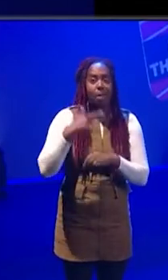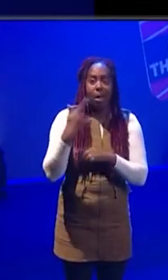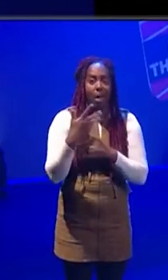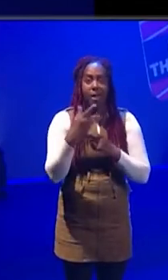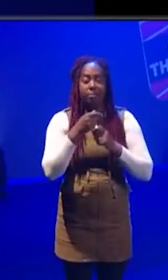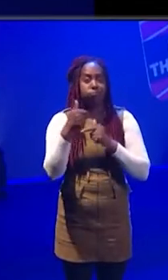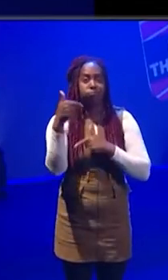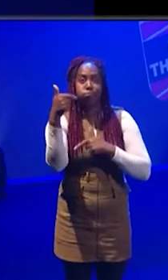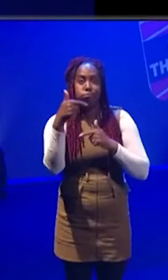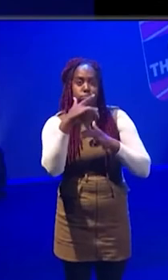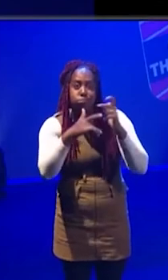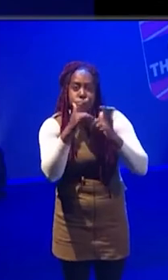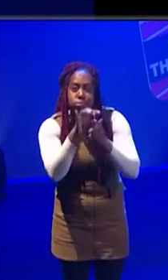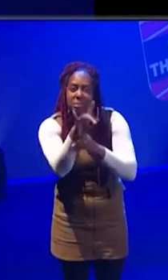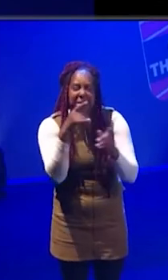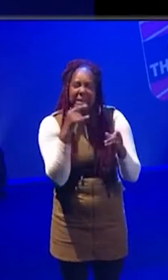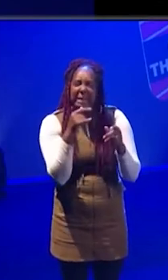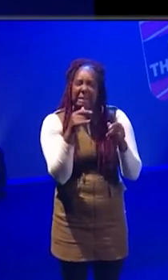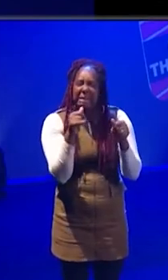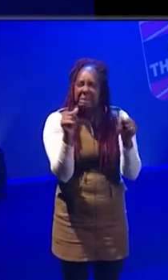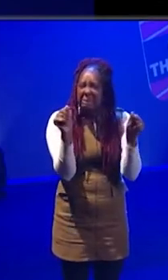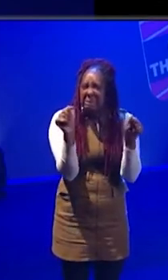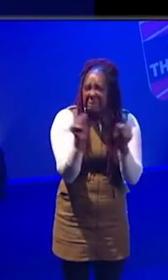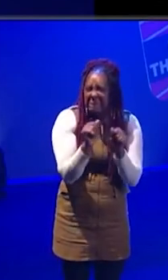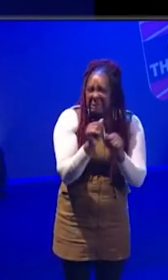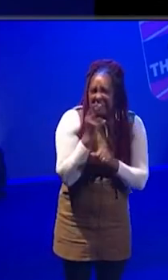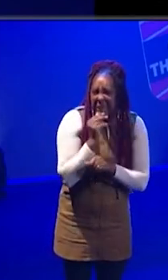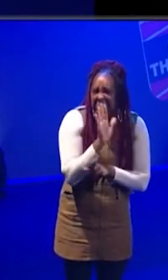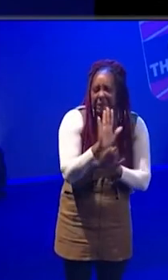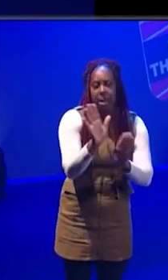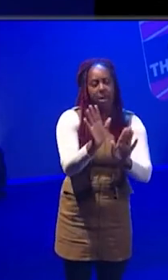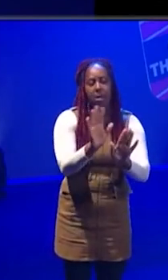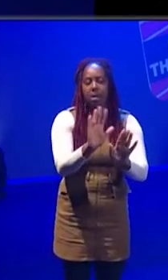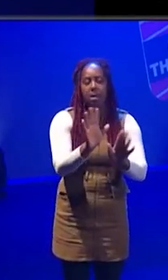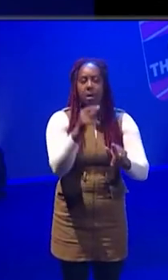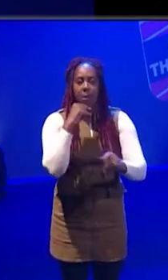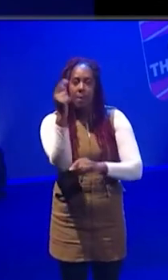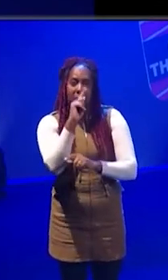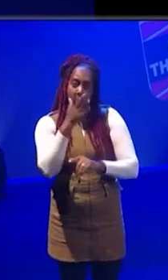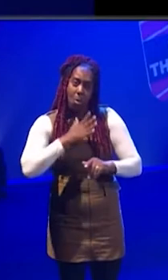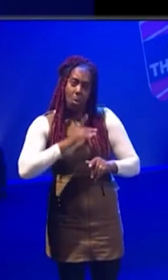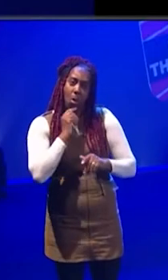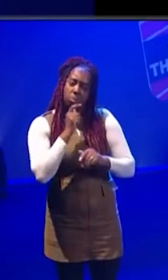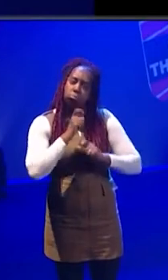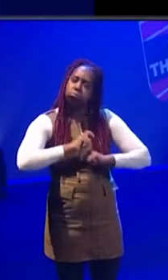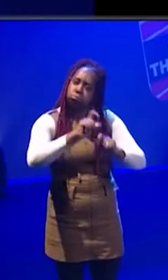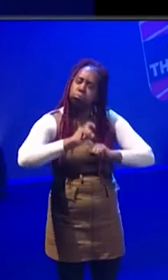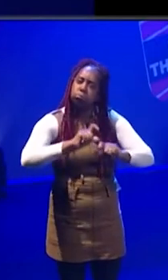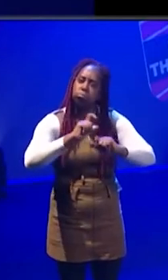I don't think it's a temporary thing. I think there's a there's a certain remit there for people wanting it to continue.